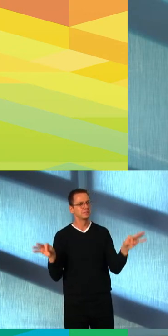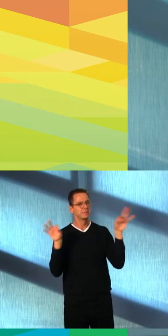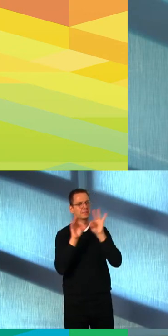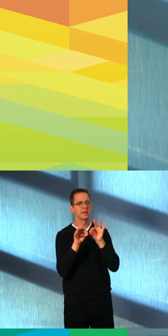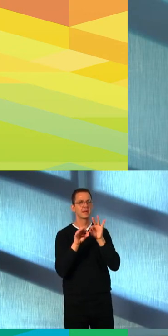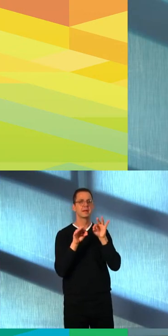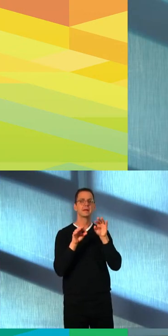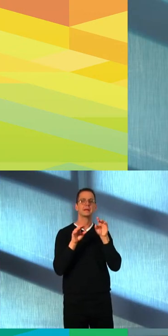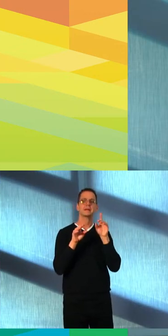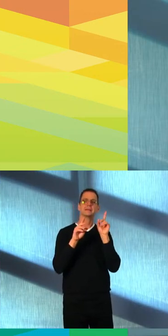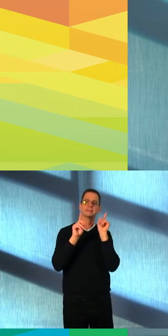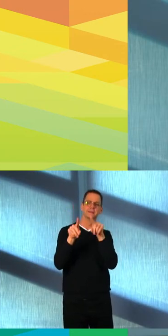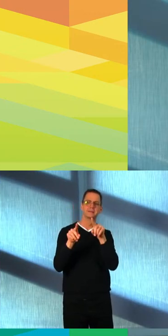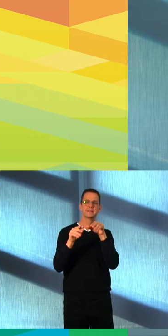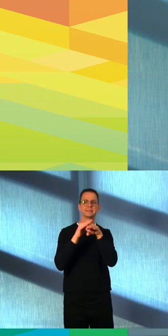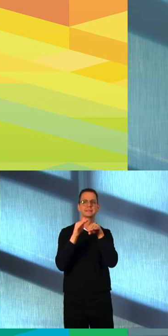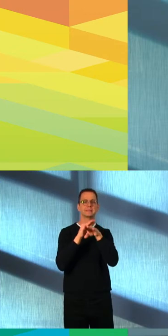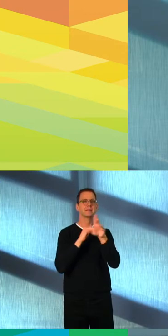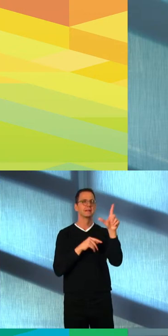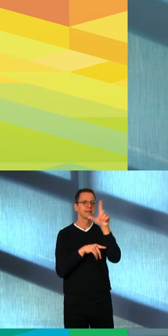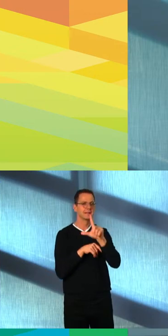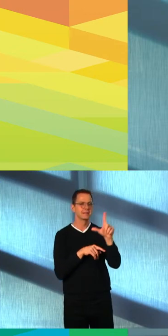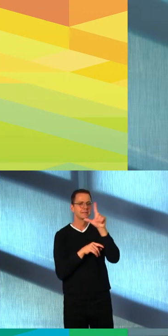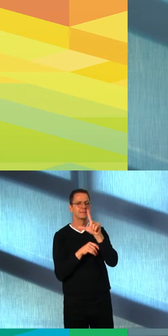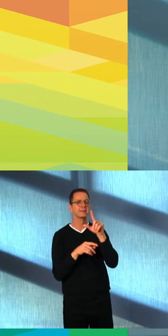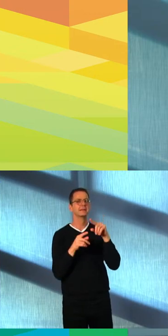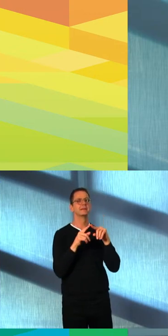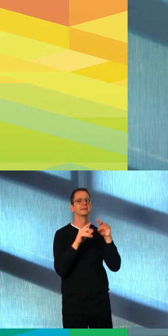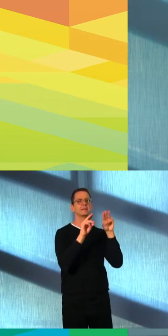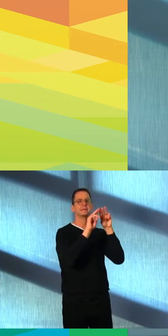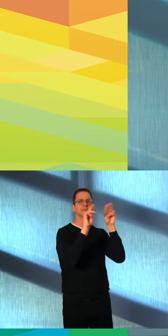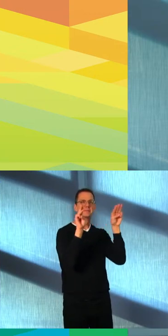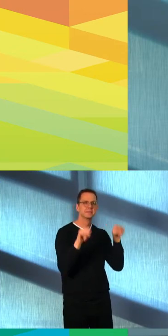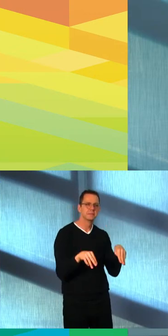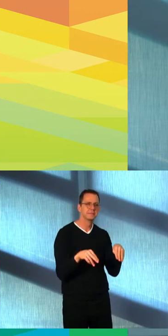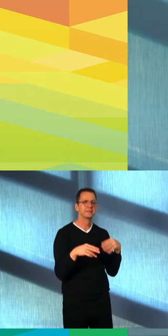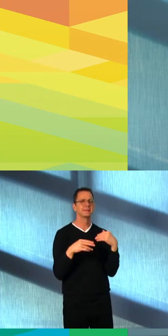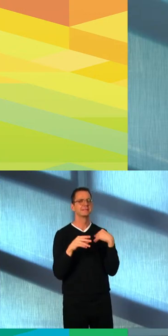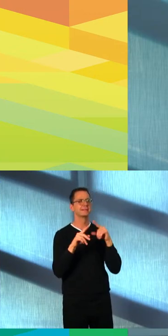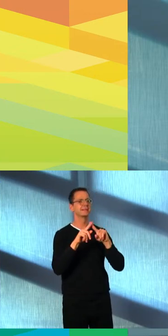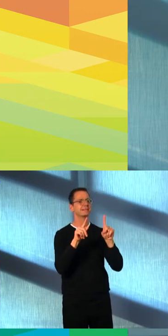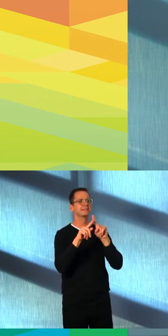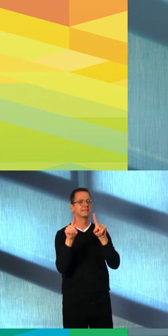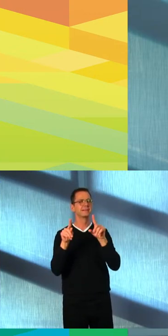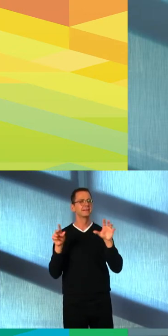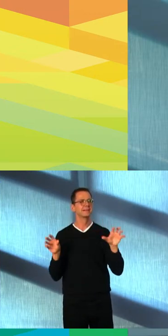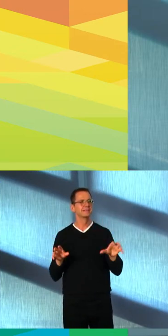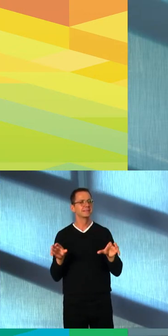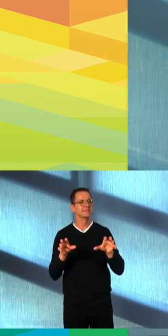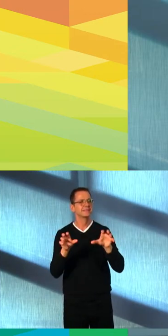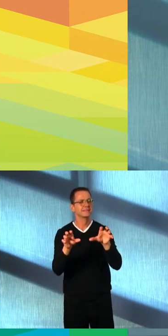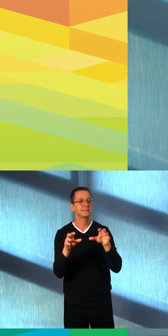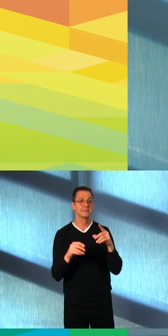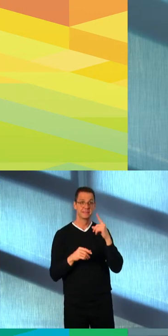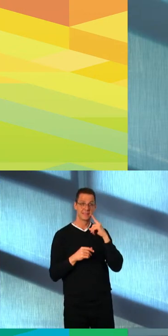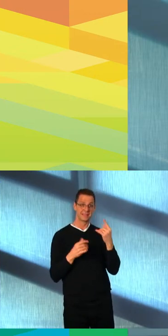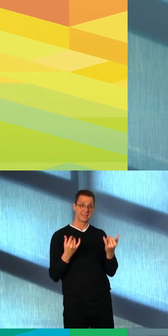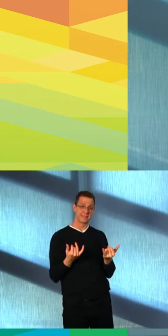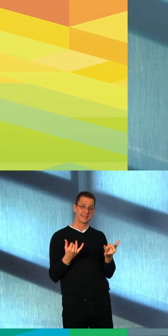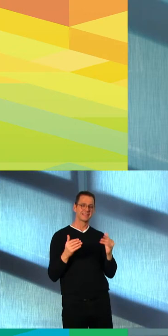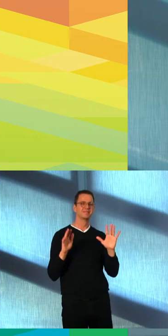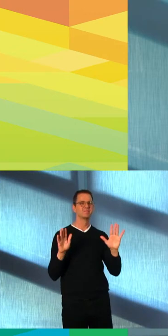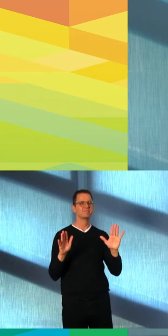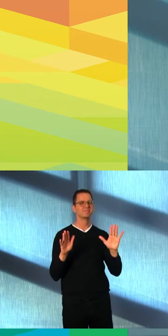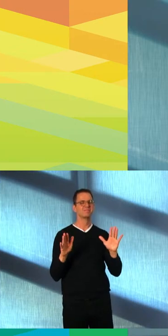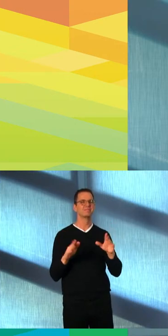We are also looking at the number and progress of construction projects and business start-ups, because jobs are critical for economic